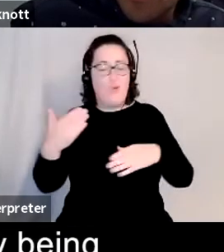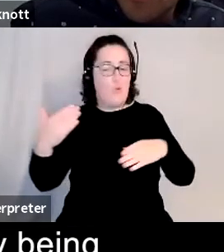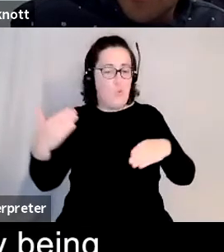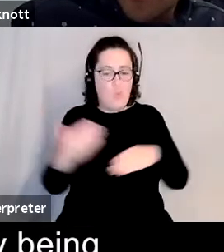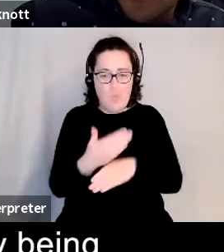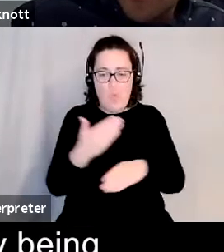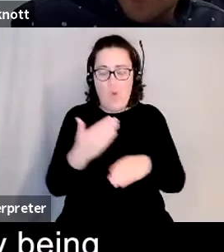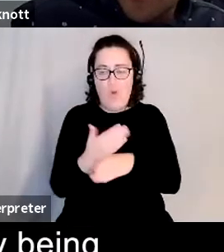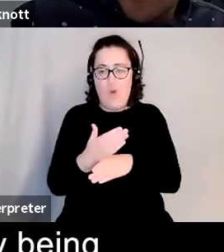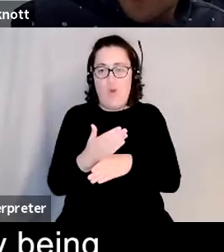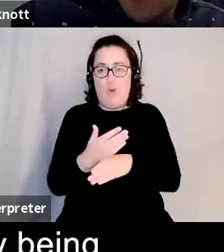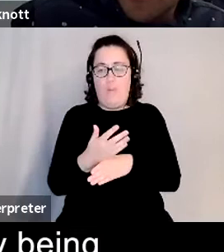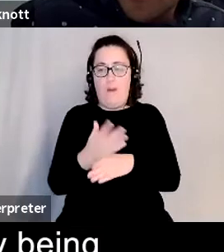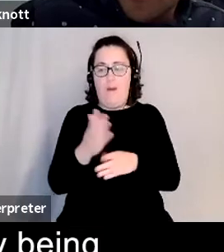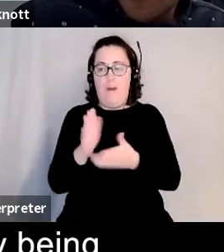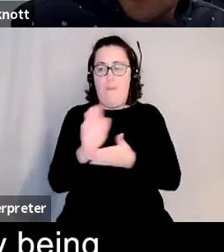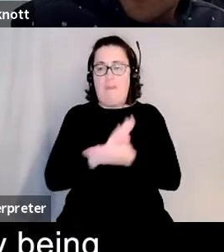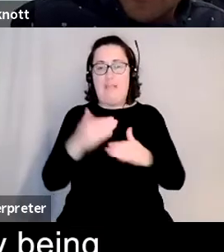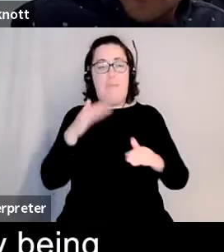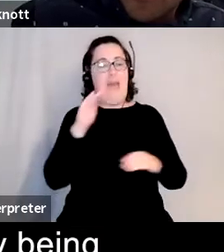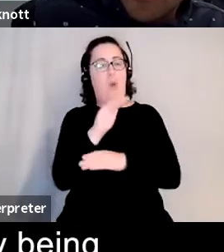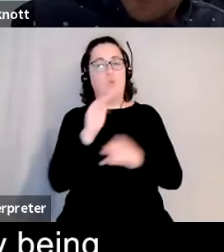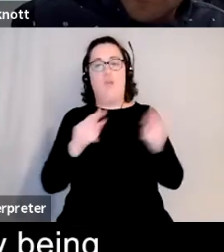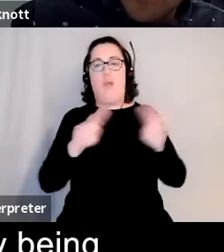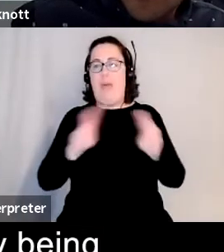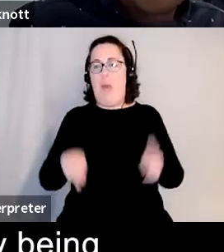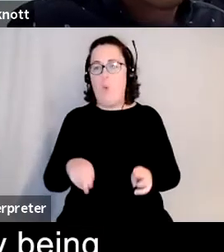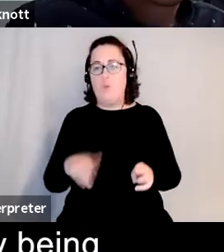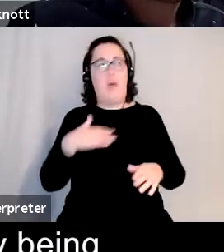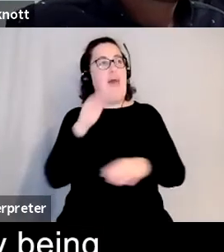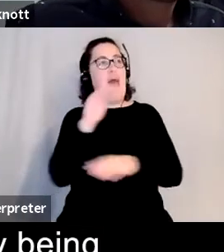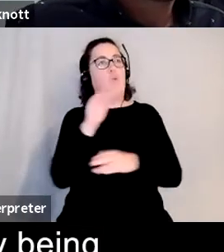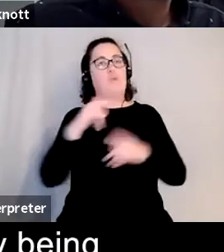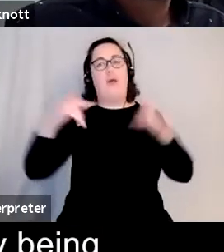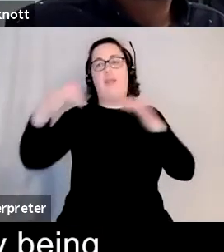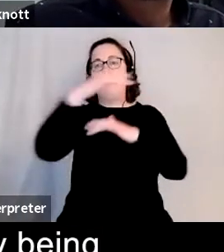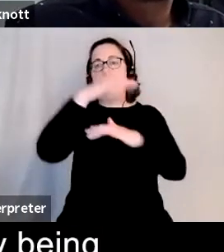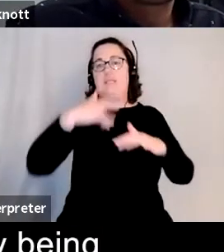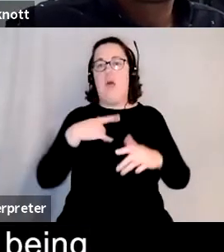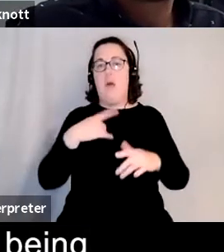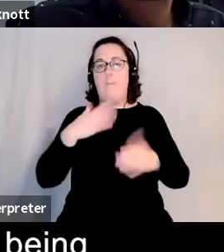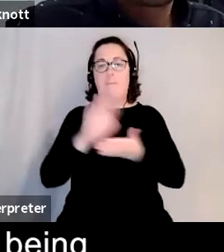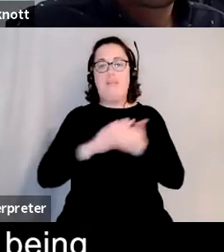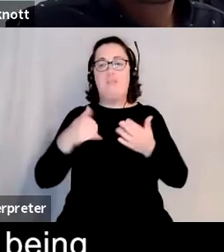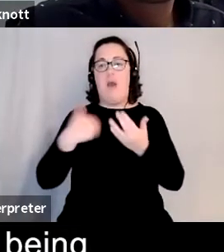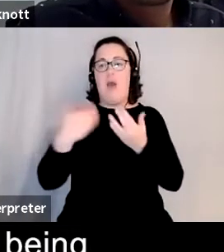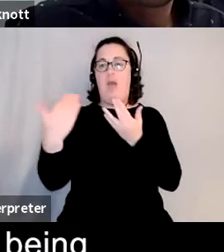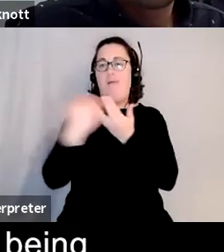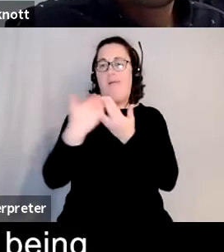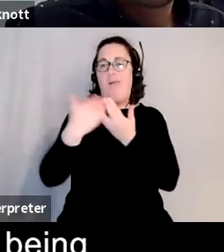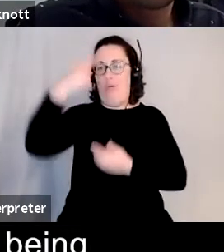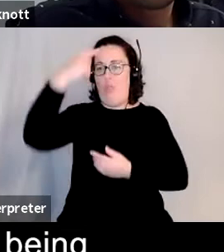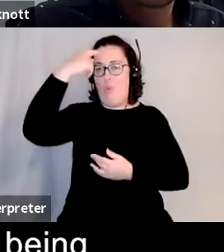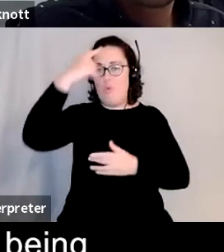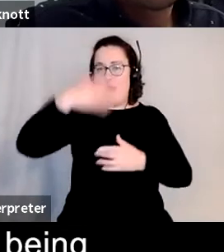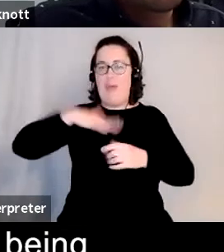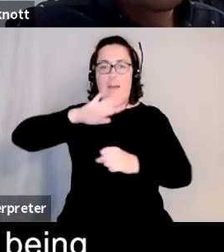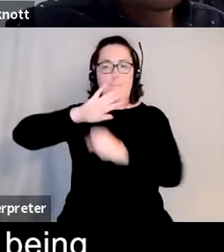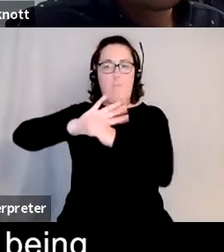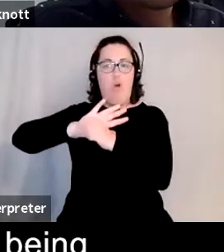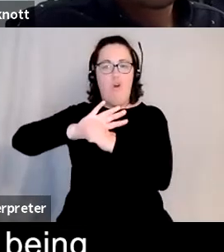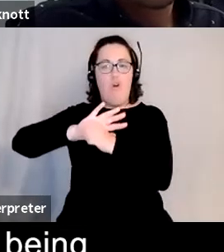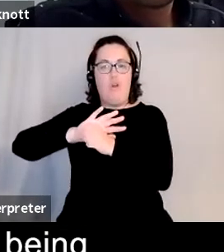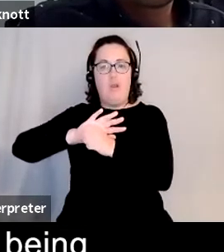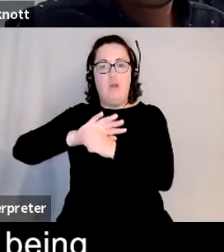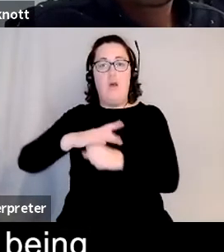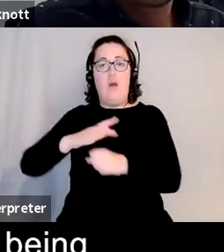challenging my intrusive thoughts by being outside again and also to meet friends which is something i gained from being at